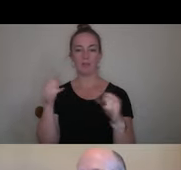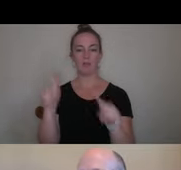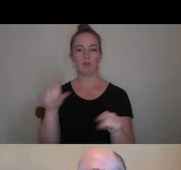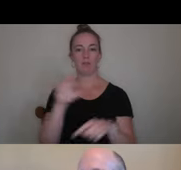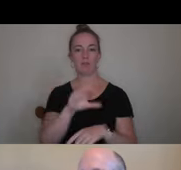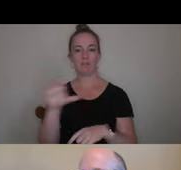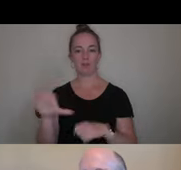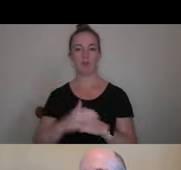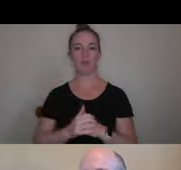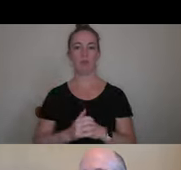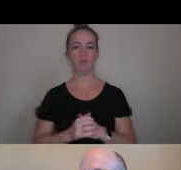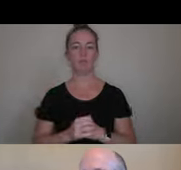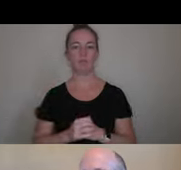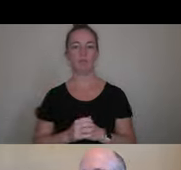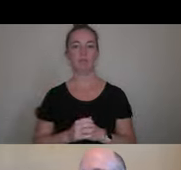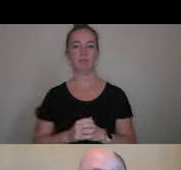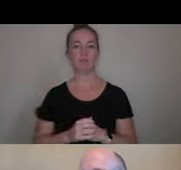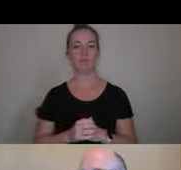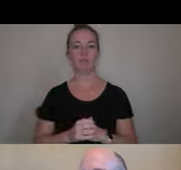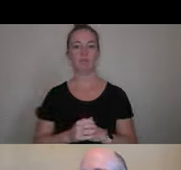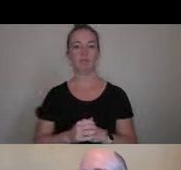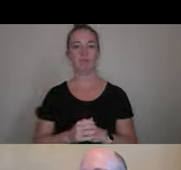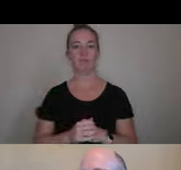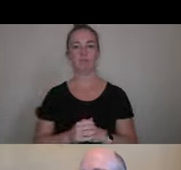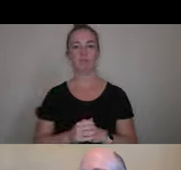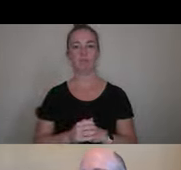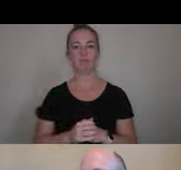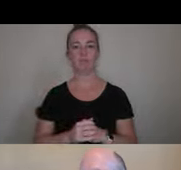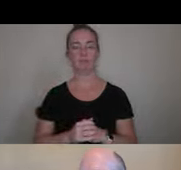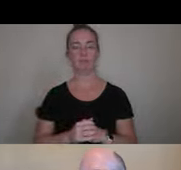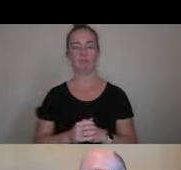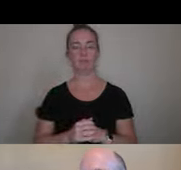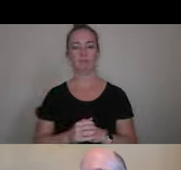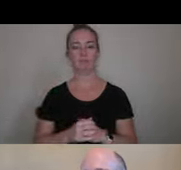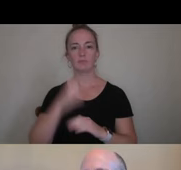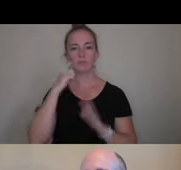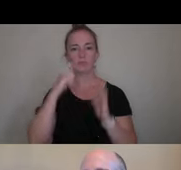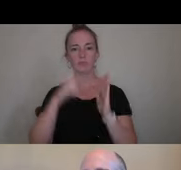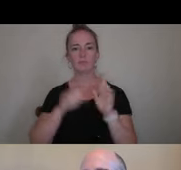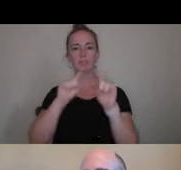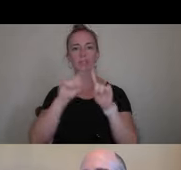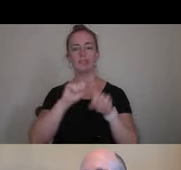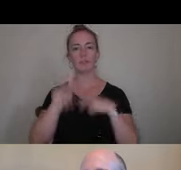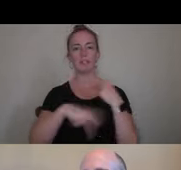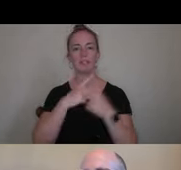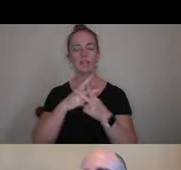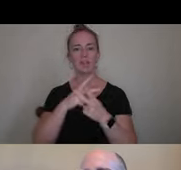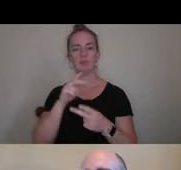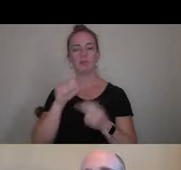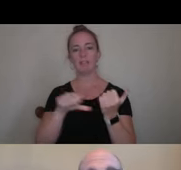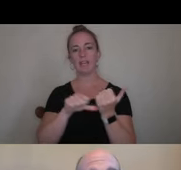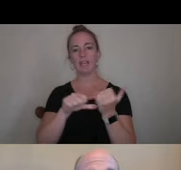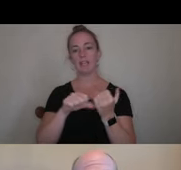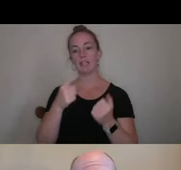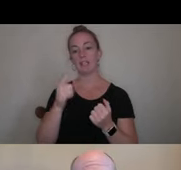College. You'll notice there's different sorts of aid here. Gift aid